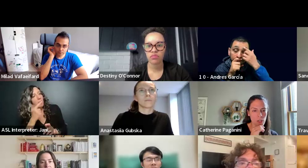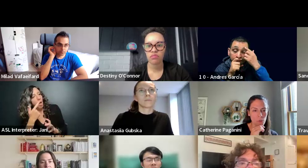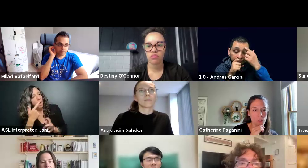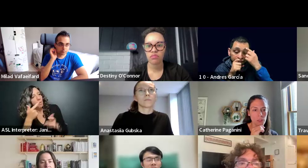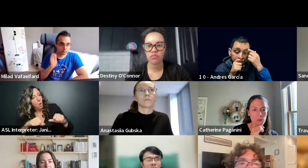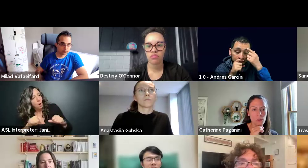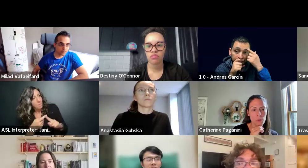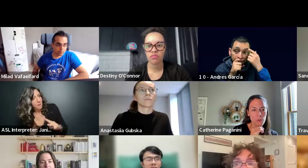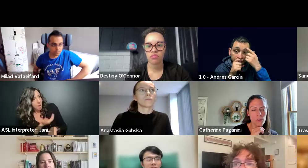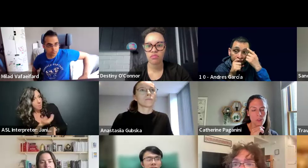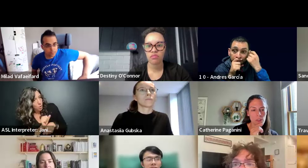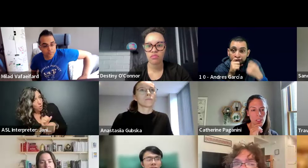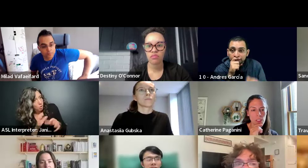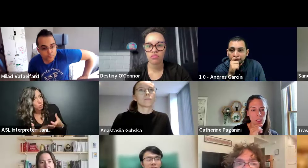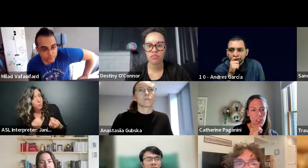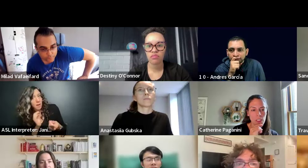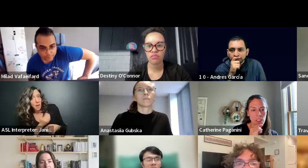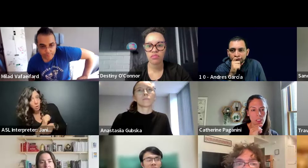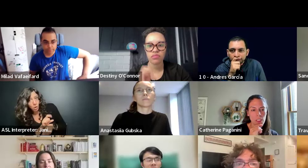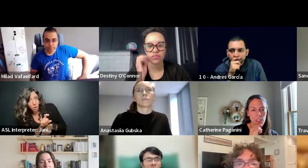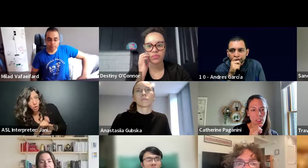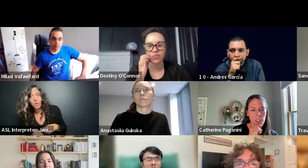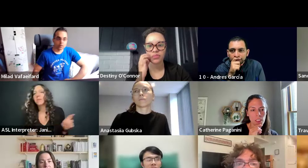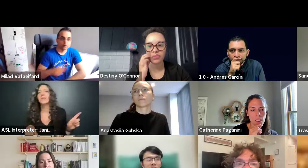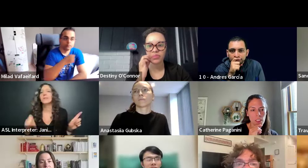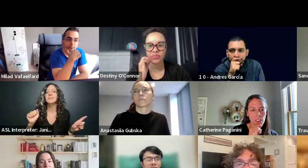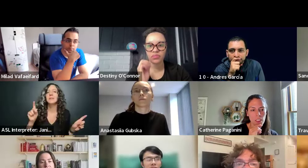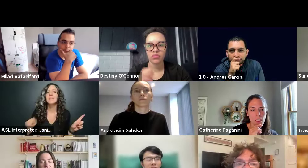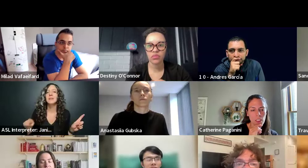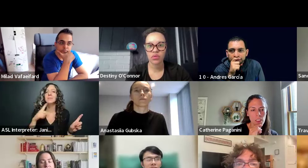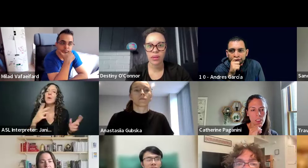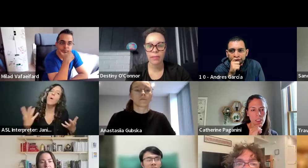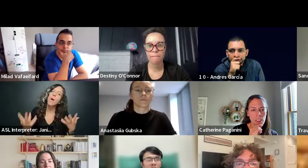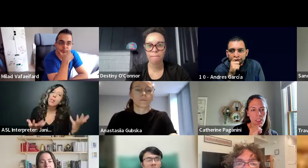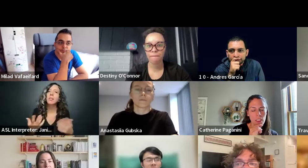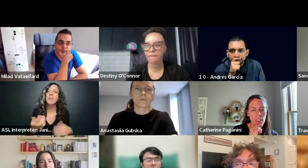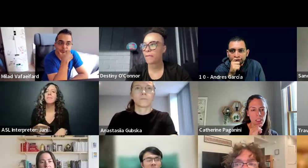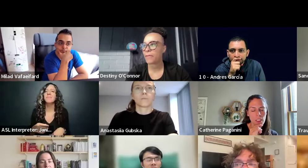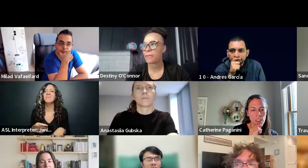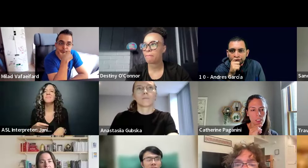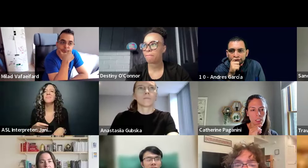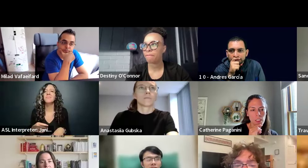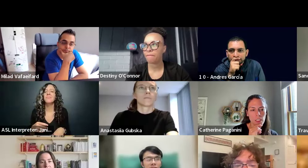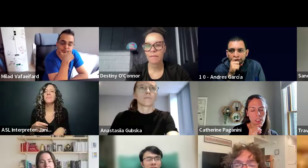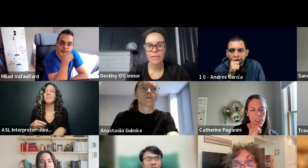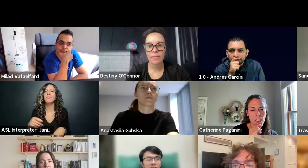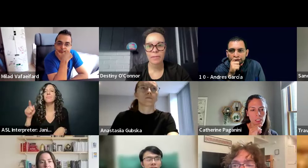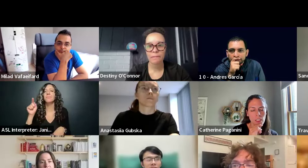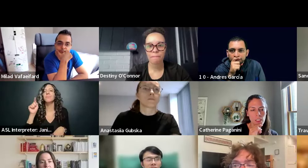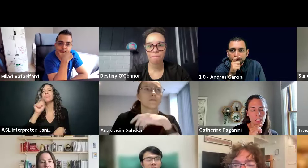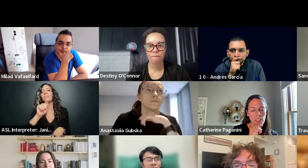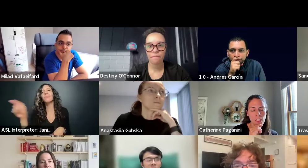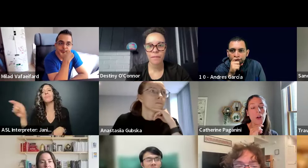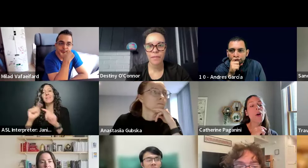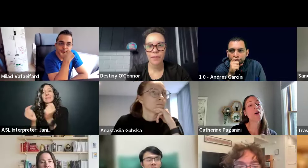our, our working group. So, so there is a team that creates blog post. So they send their questions to